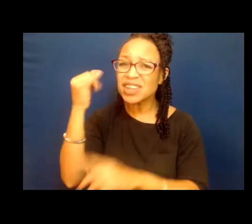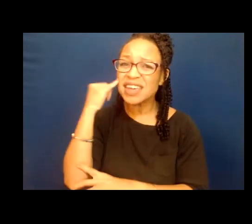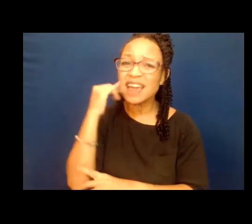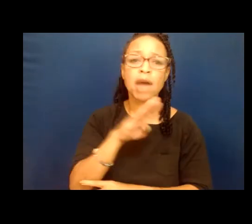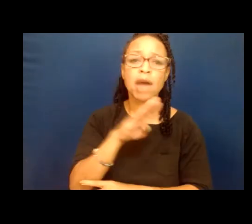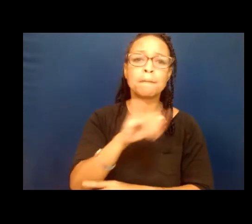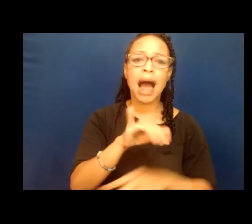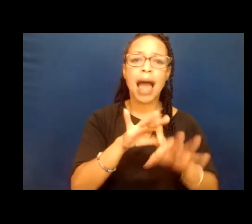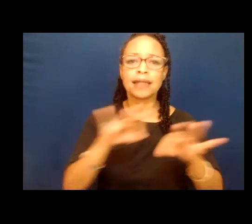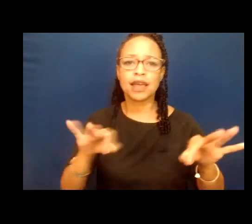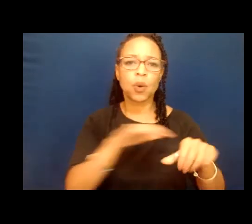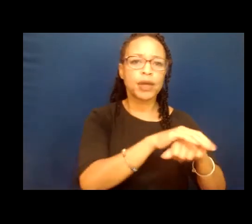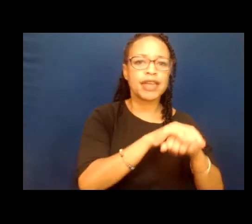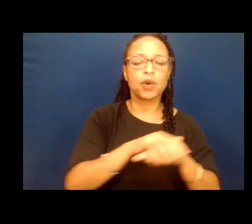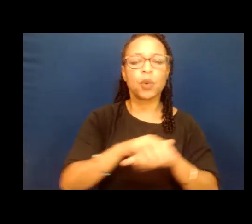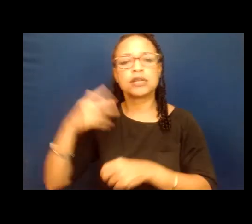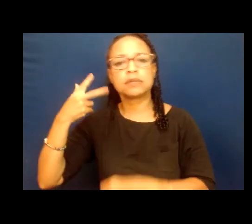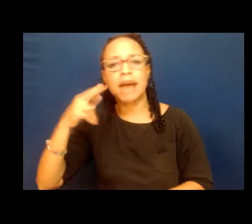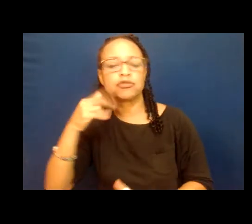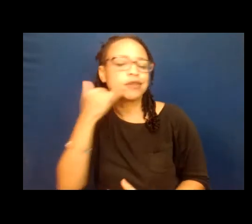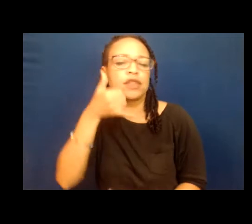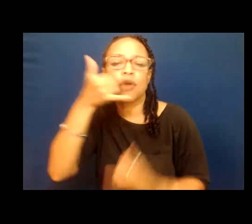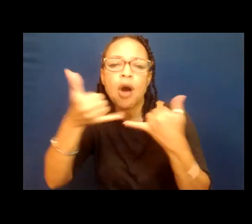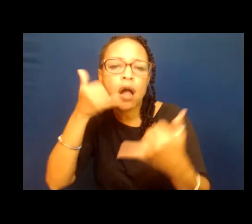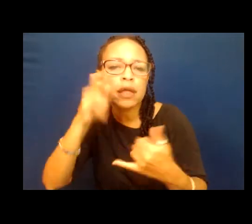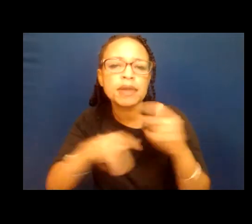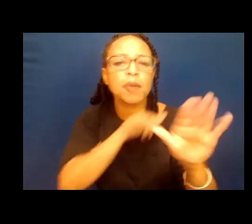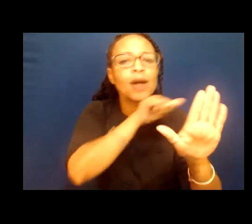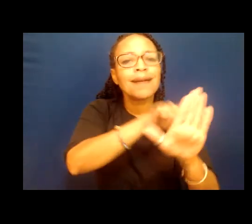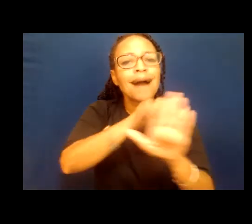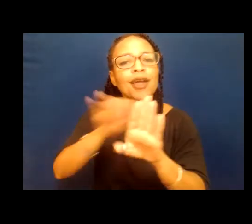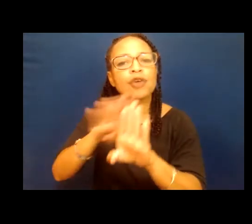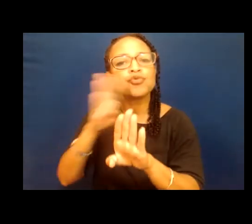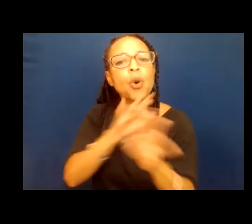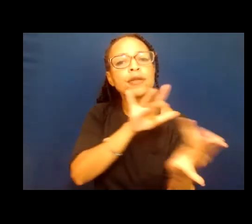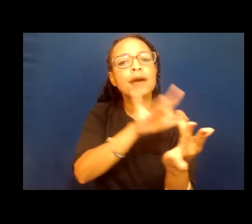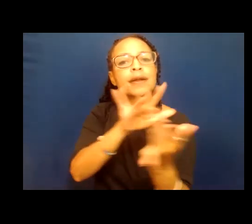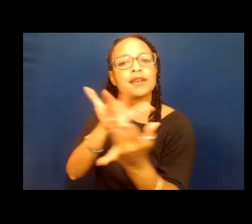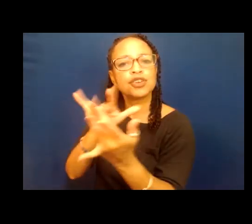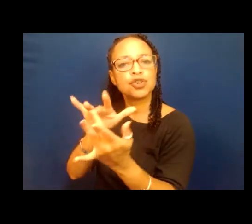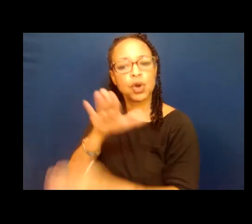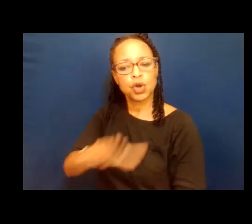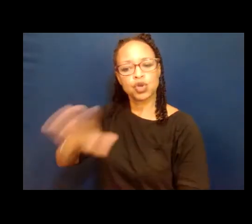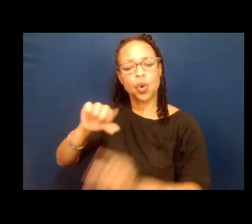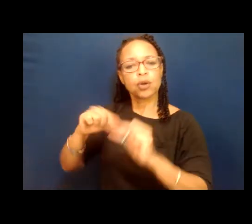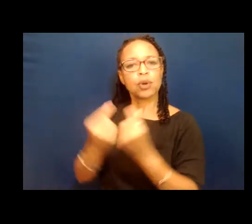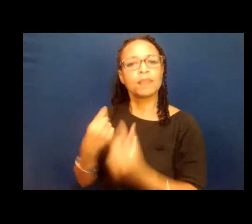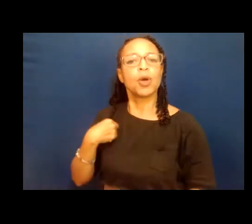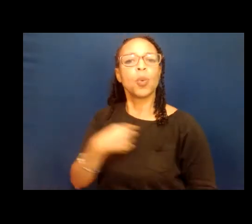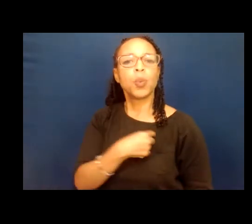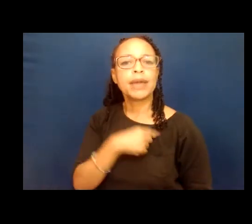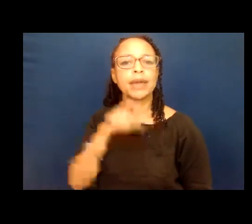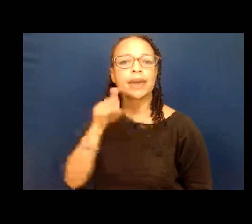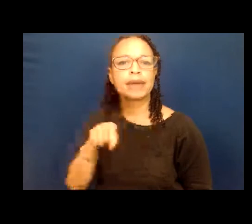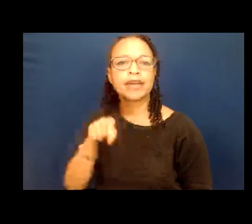English and Spanish speaker, whether that's calling voters, knocking on doors or reaching out to your network. We need you. So please